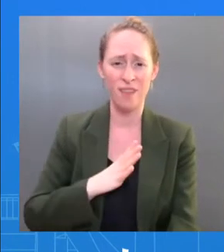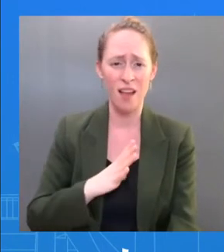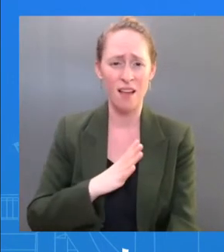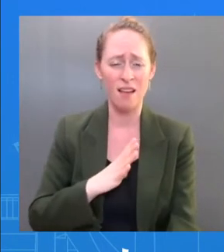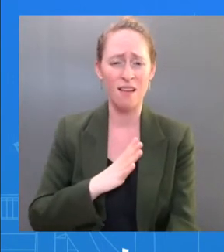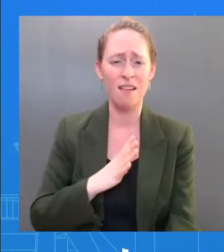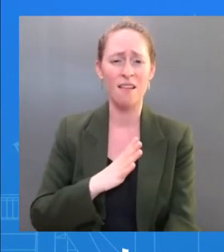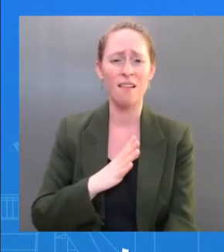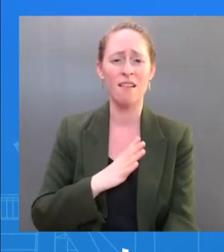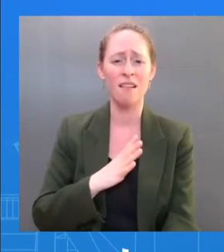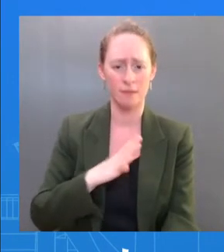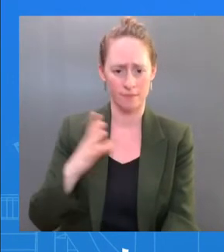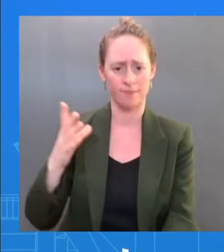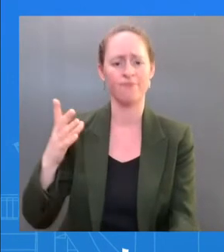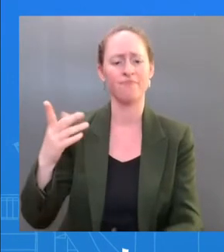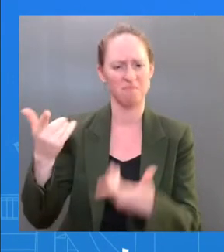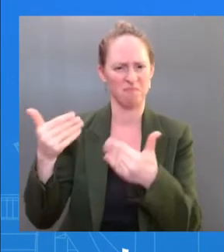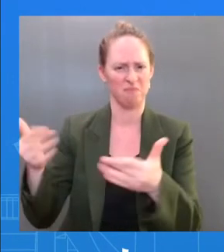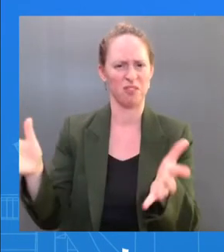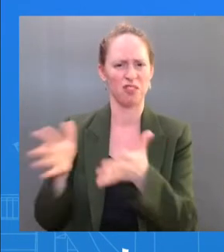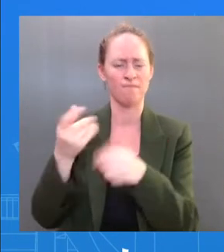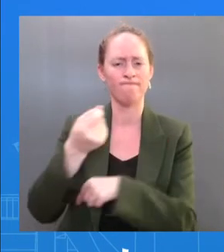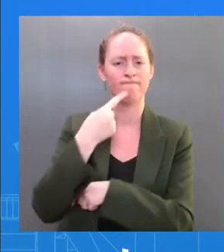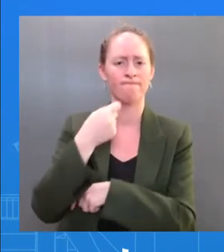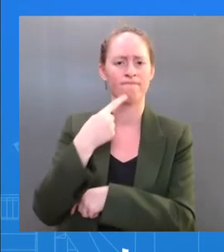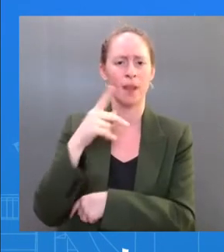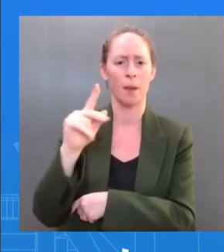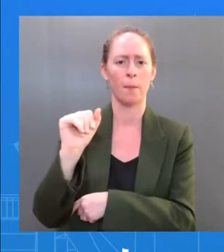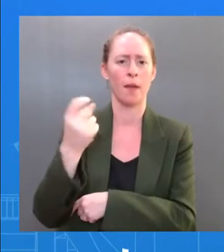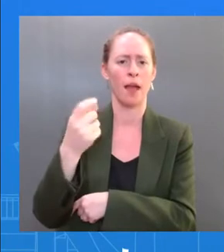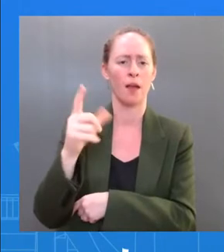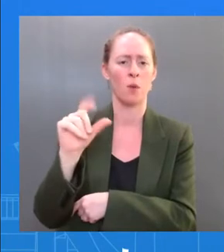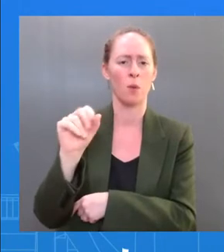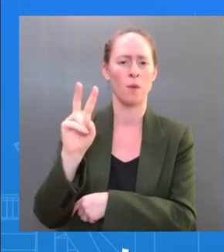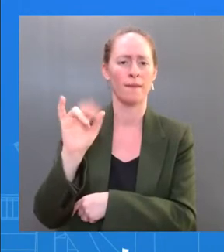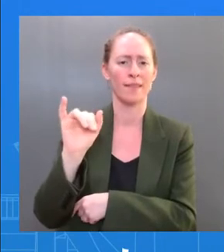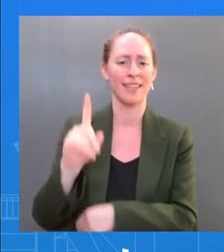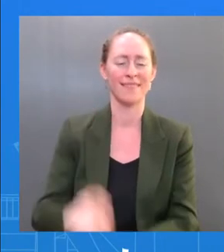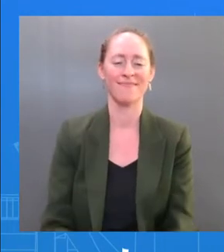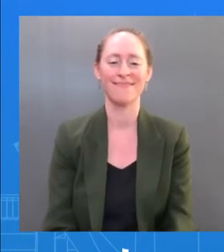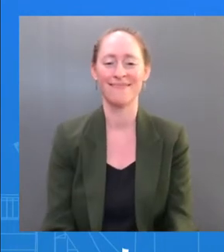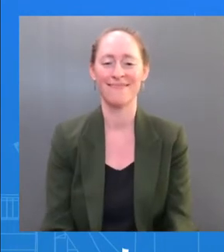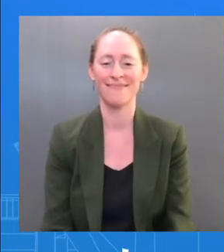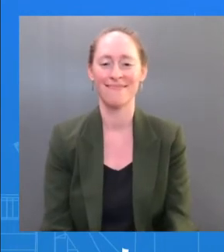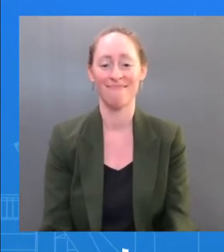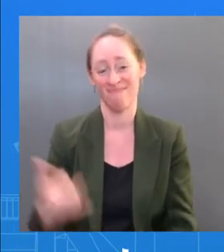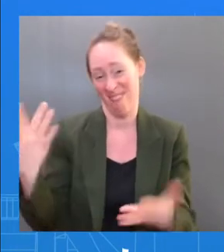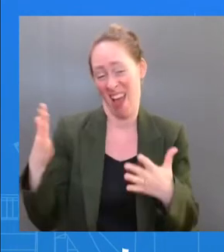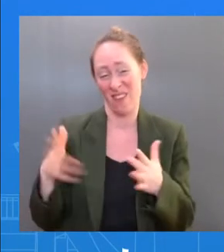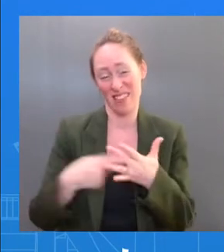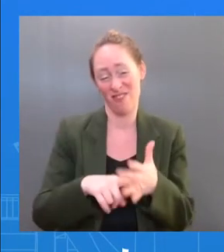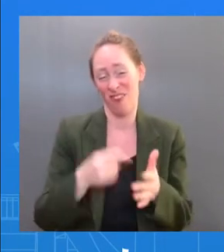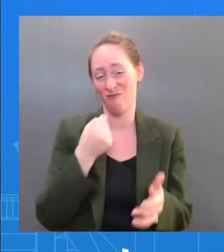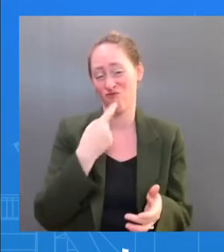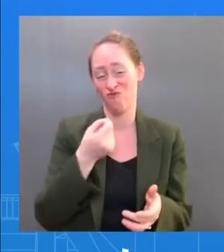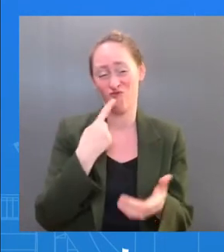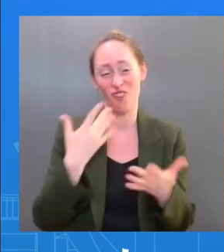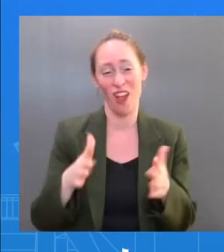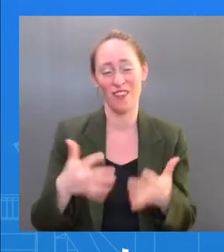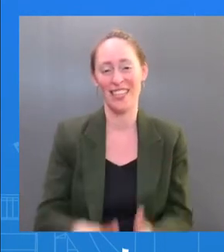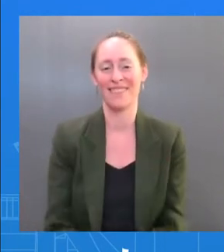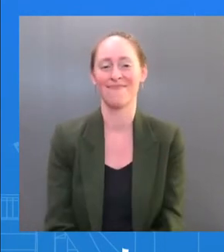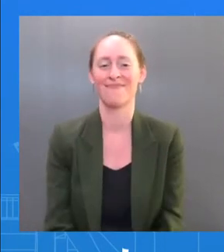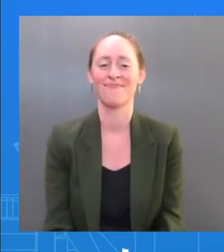his first course already. I want to also just take a minute to sort of mark this moment.